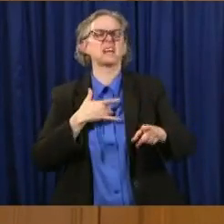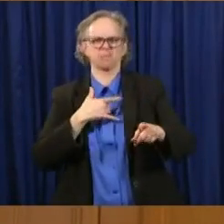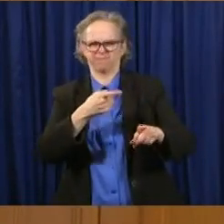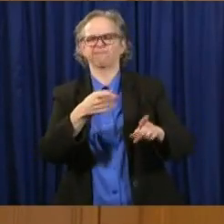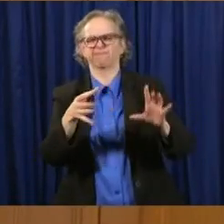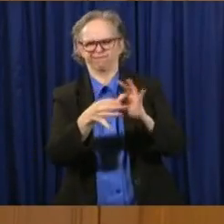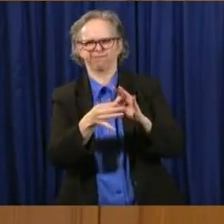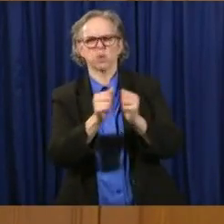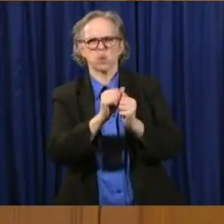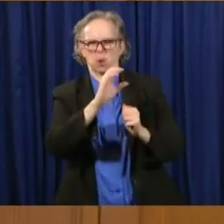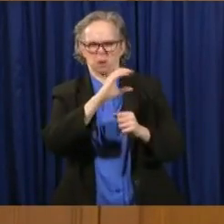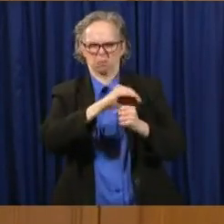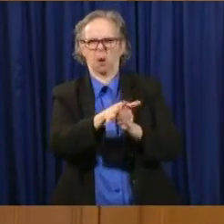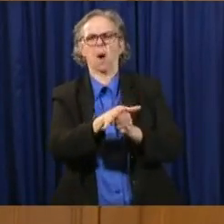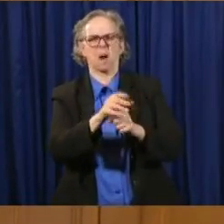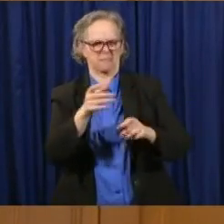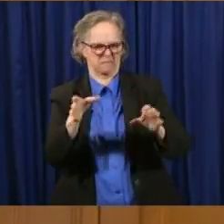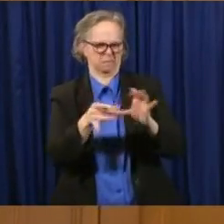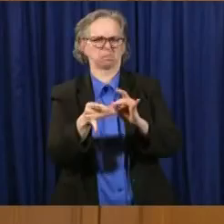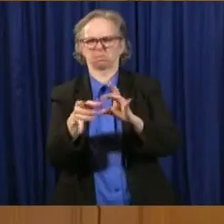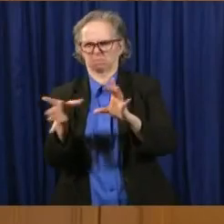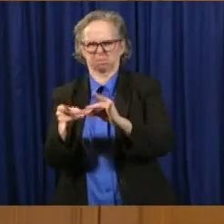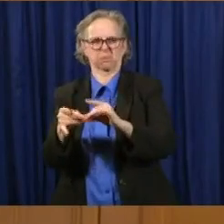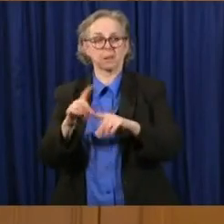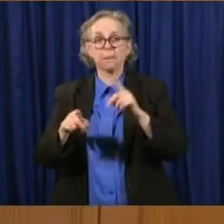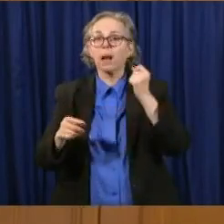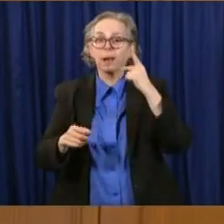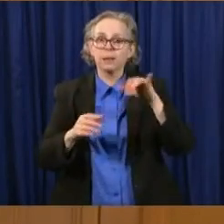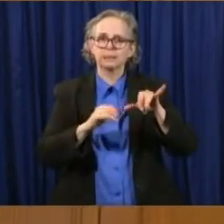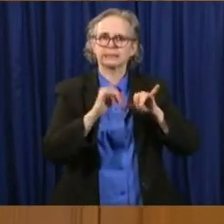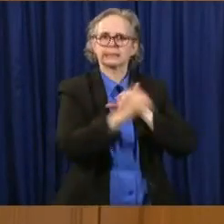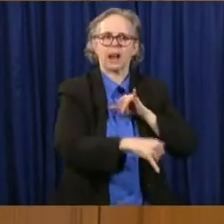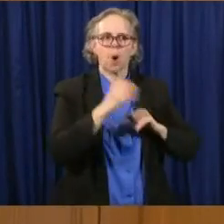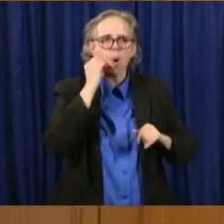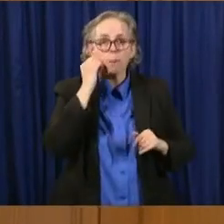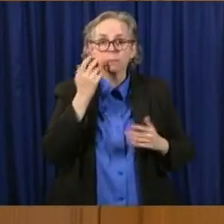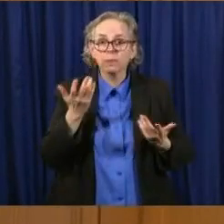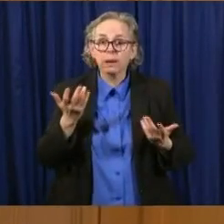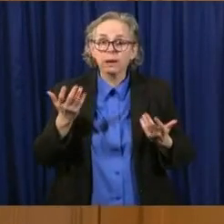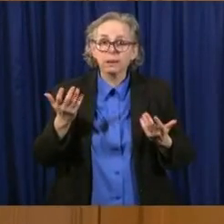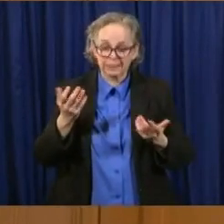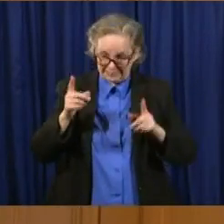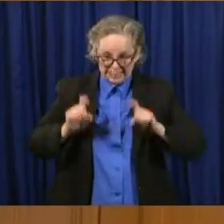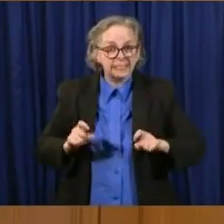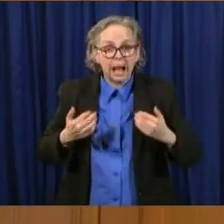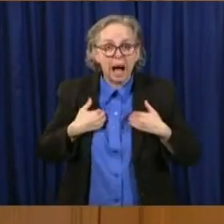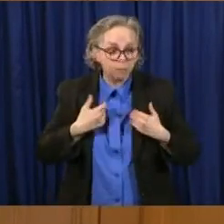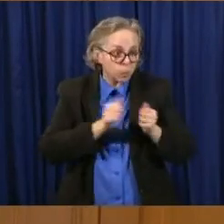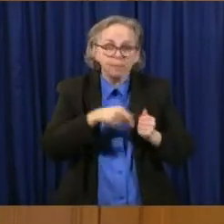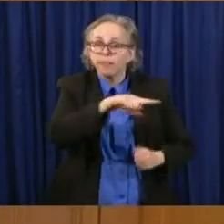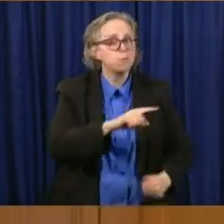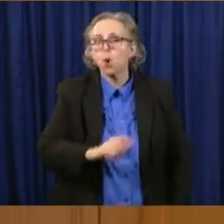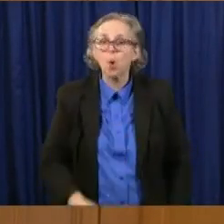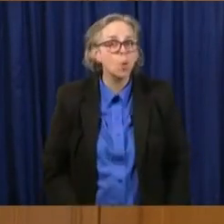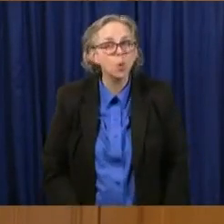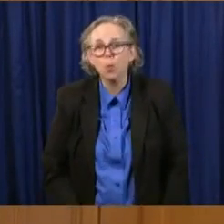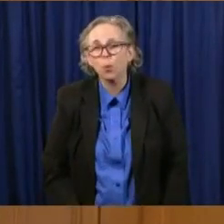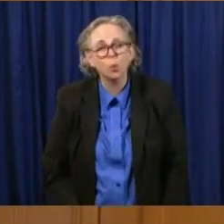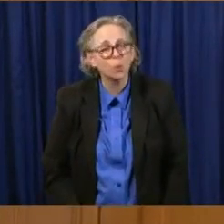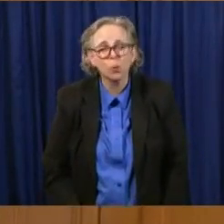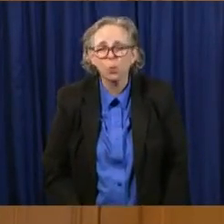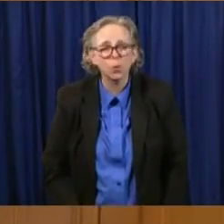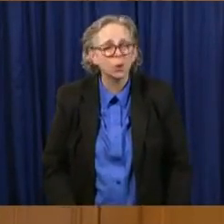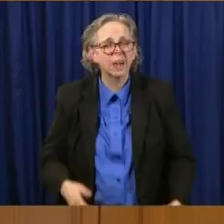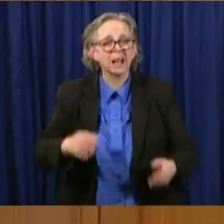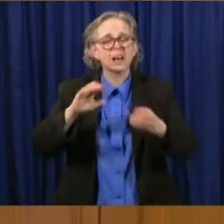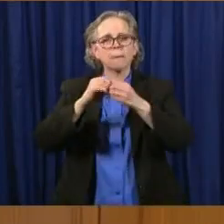but they're staying at home. There's no tests to give them. So we really, this is an estimate how, of how many cases